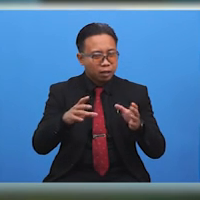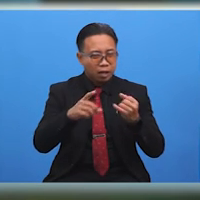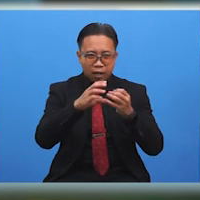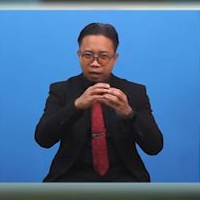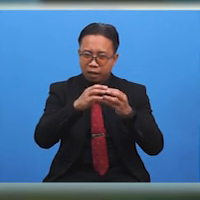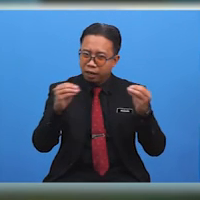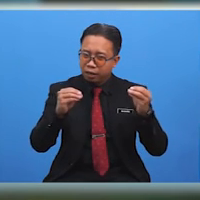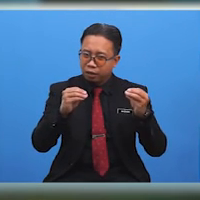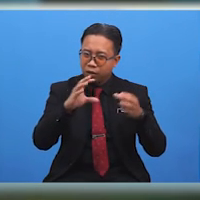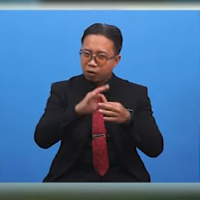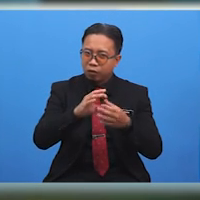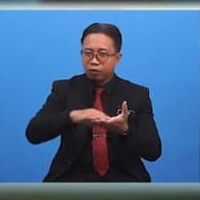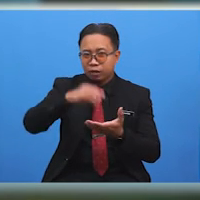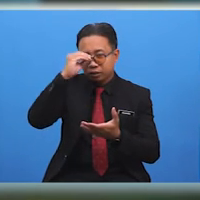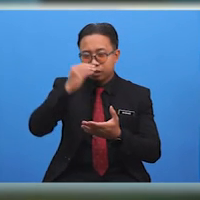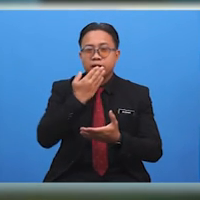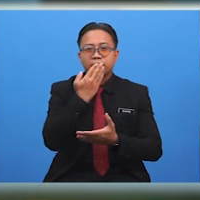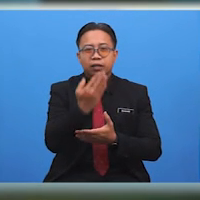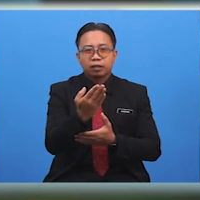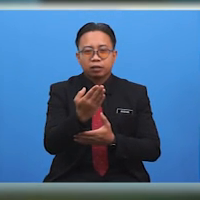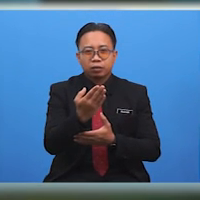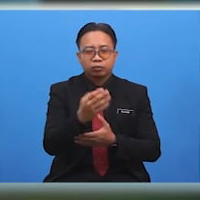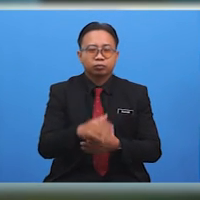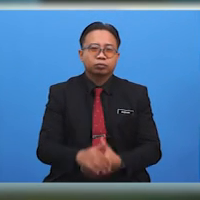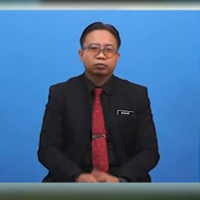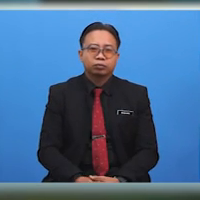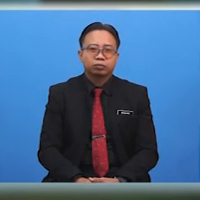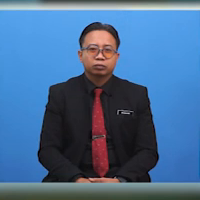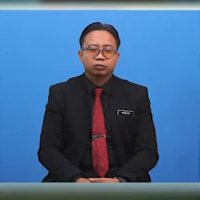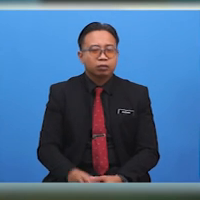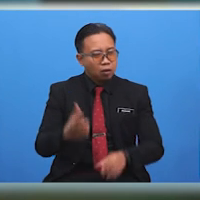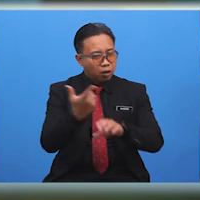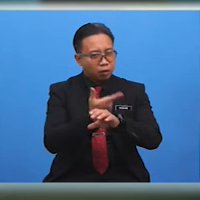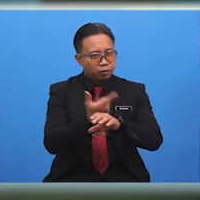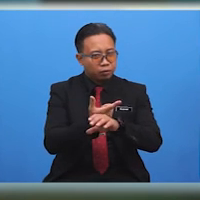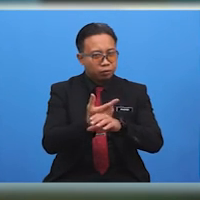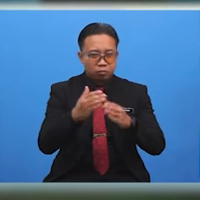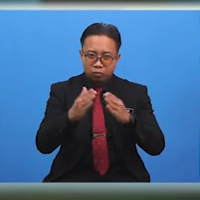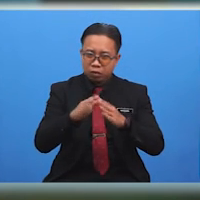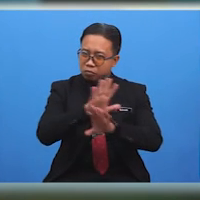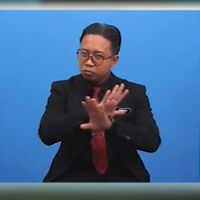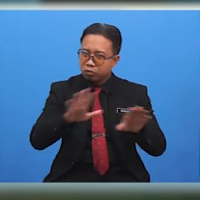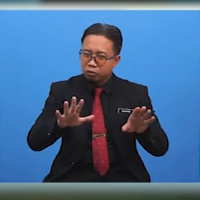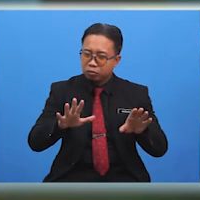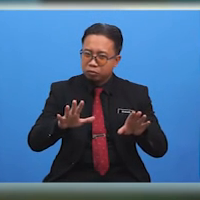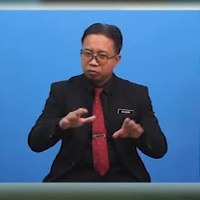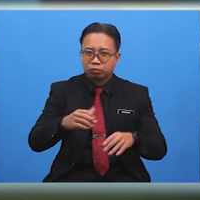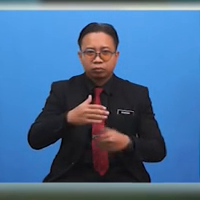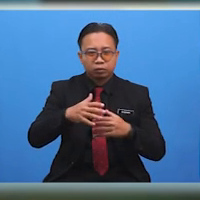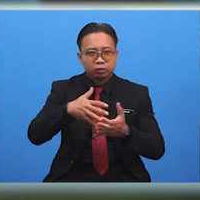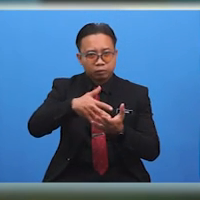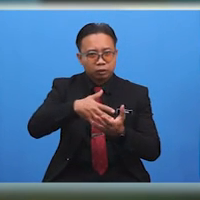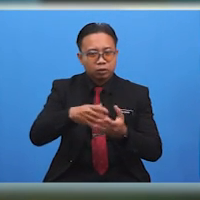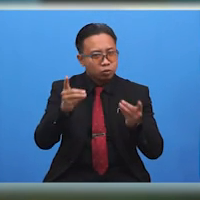to the end of this lesson Thank you for staying till the end Keep practicing and don't don't give up